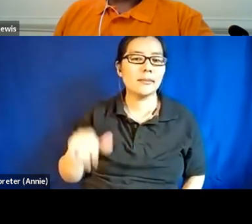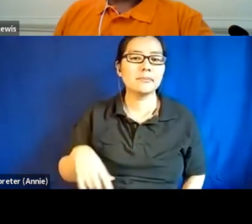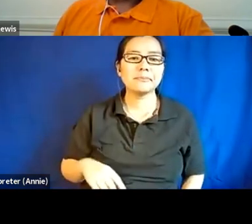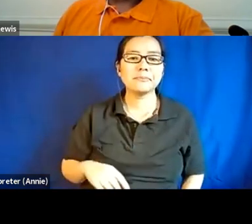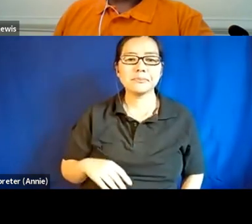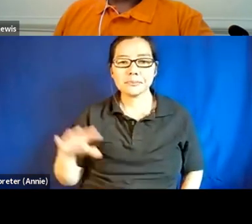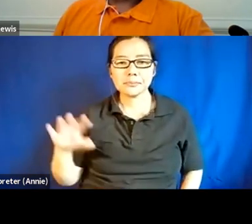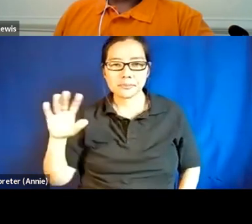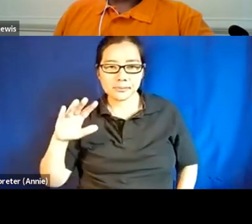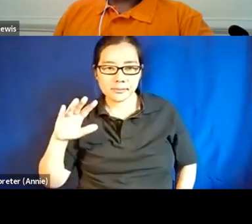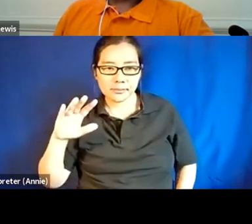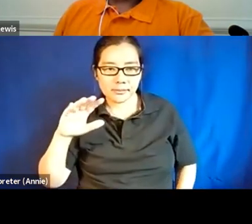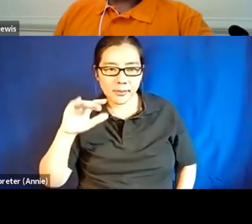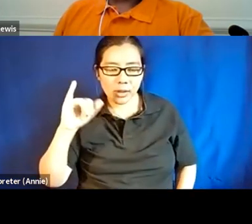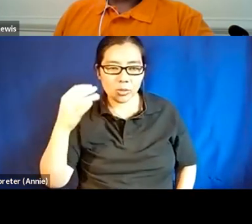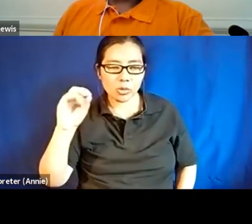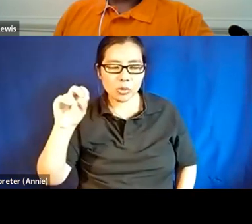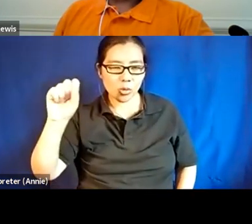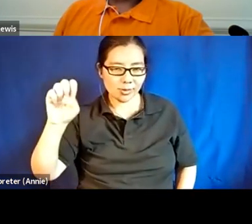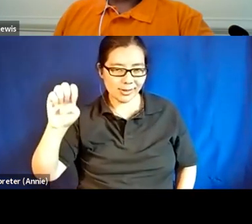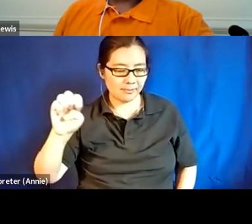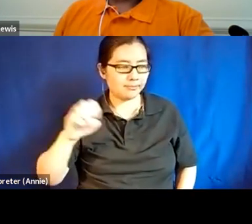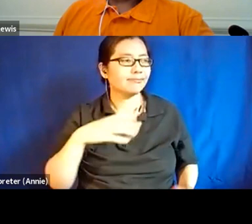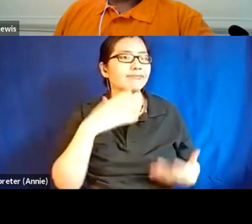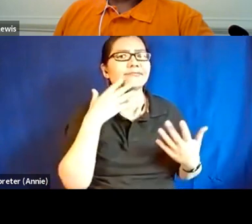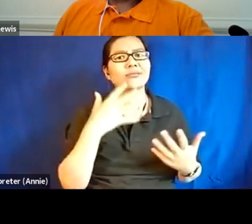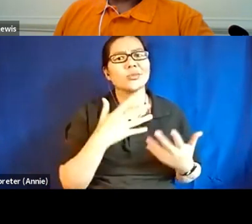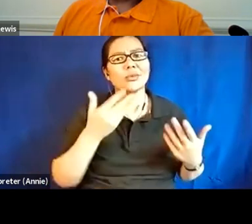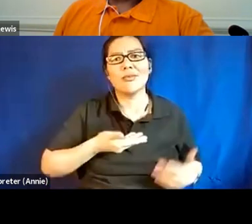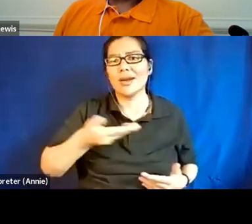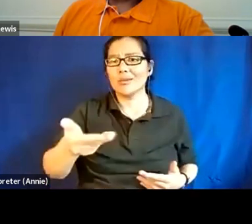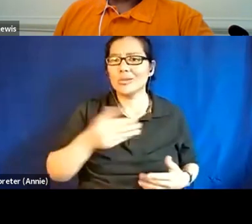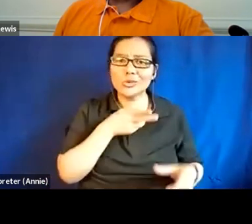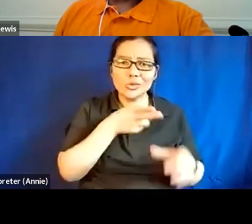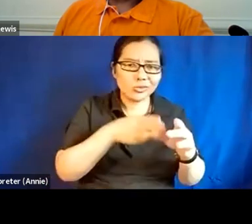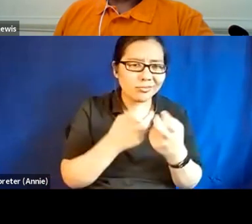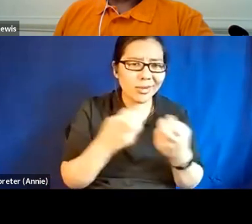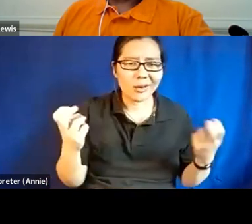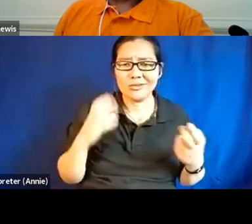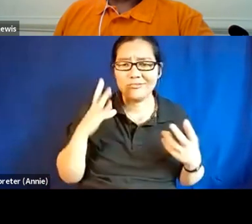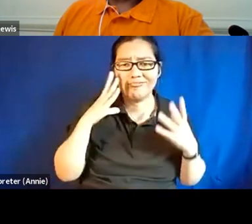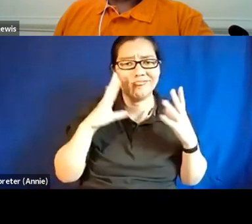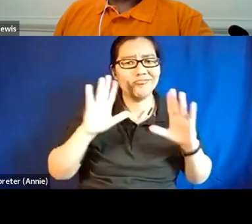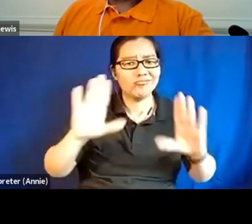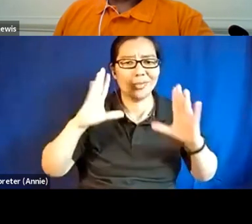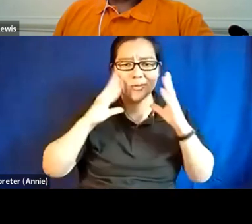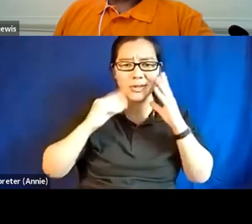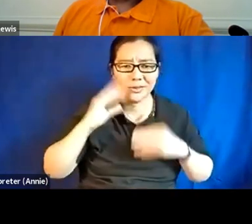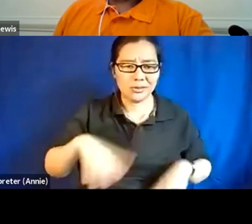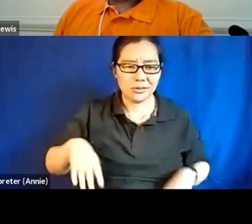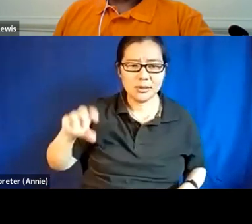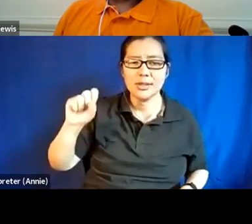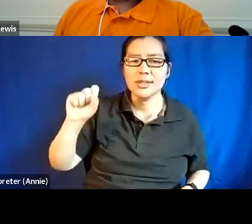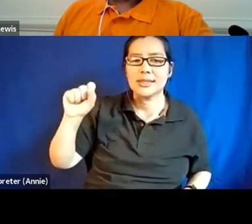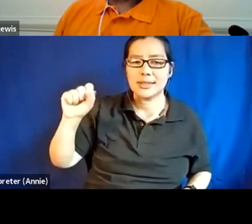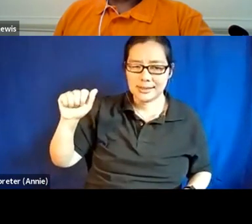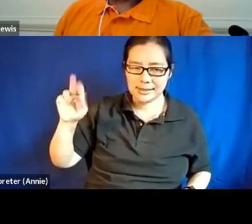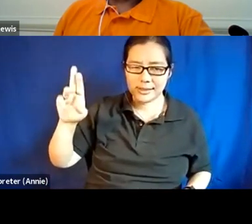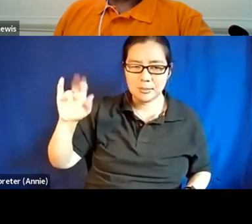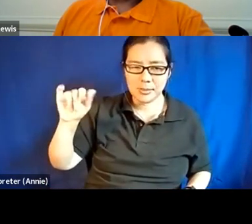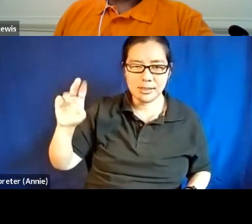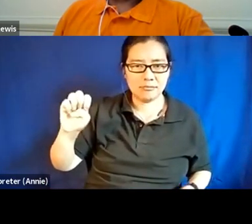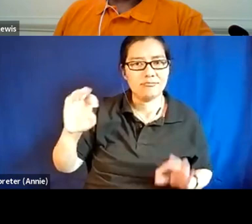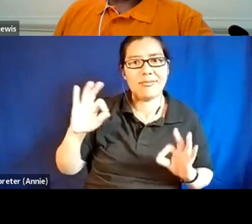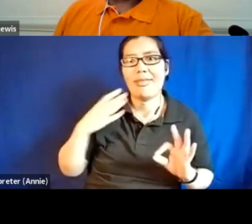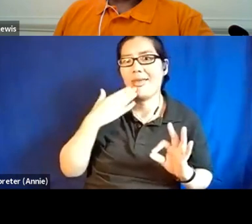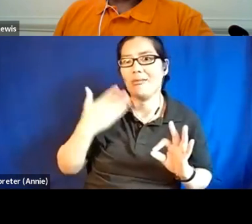I just want to say thank you very much for inviting me on this panel. It's been wonderful. Yeah. Thanks very much for having me. And yeah, if